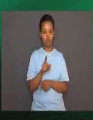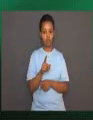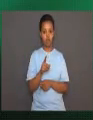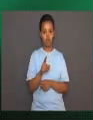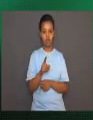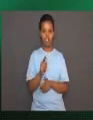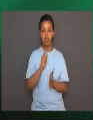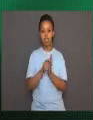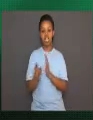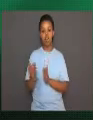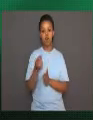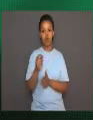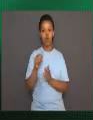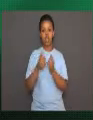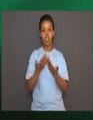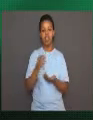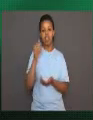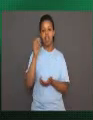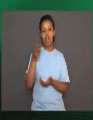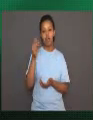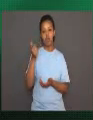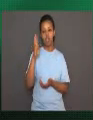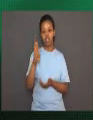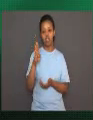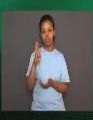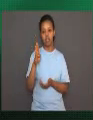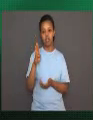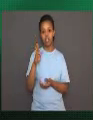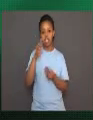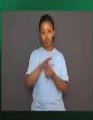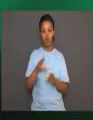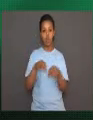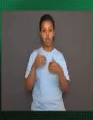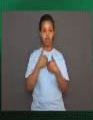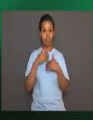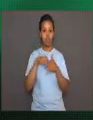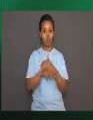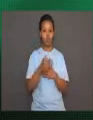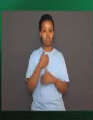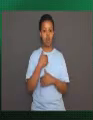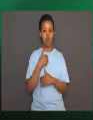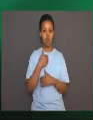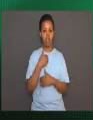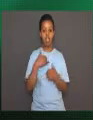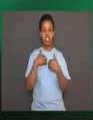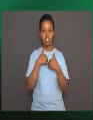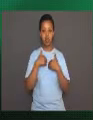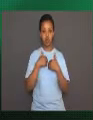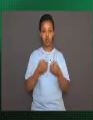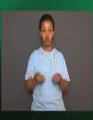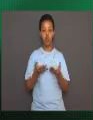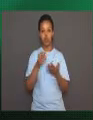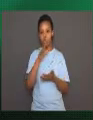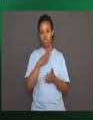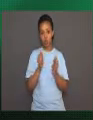Welcome back, students. How habituation affects animals is when animals become more comfortable with